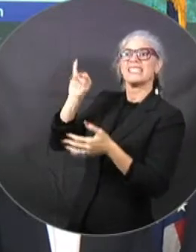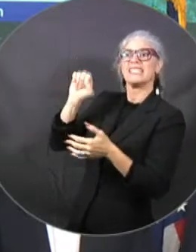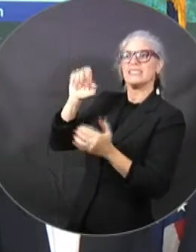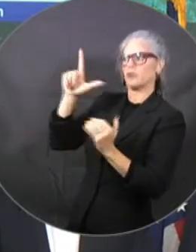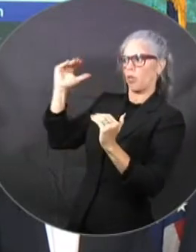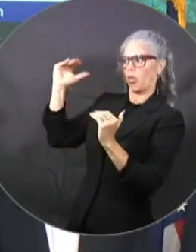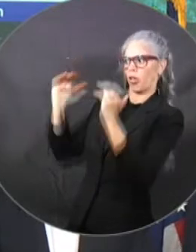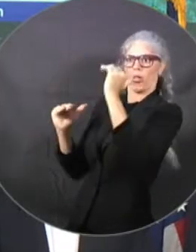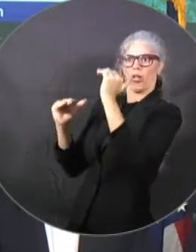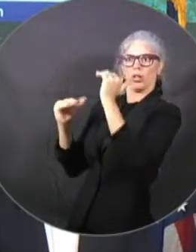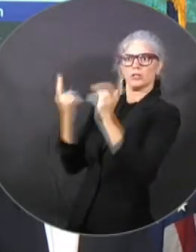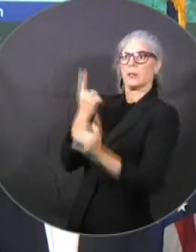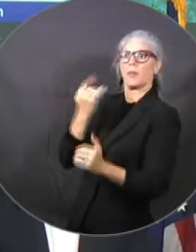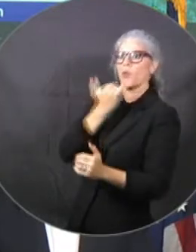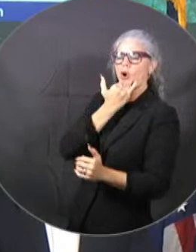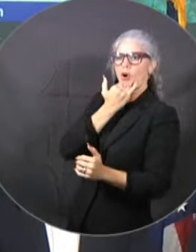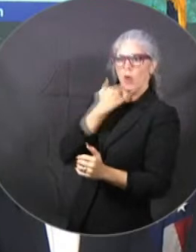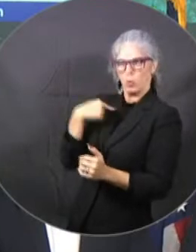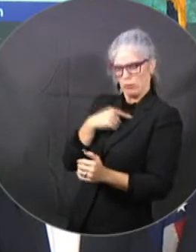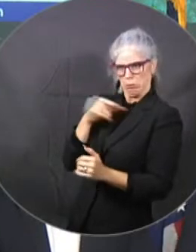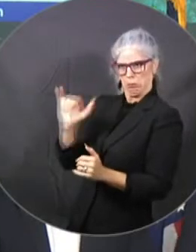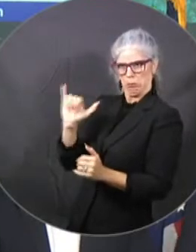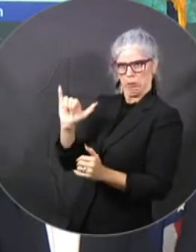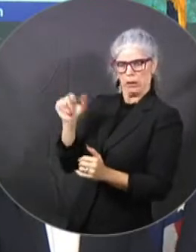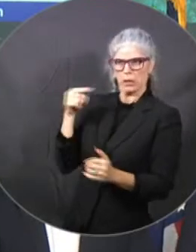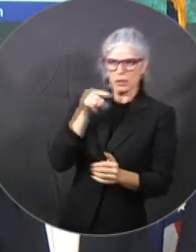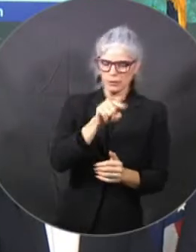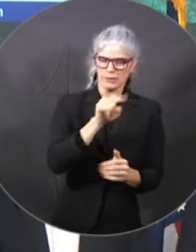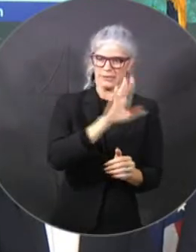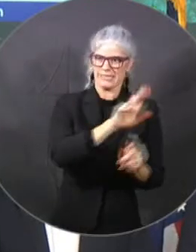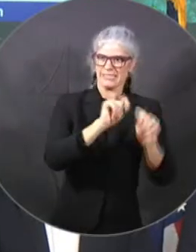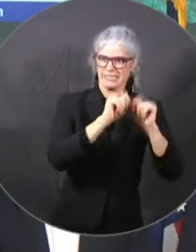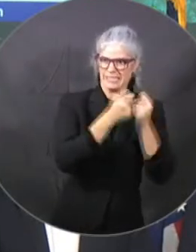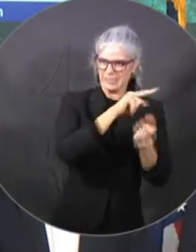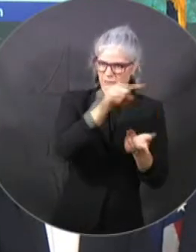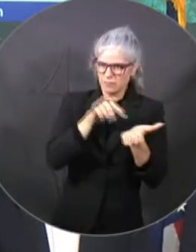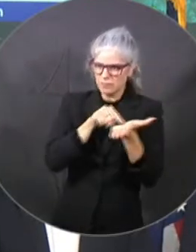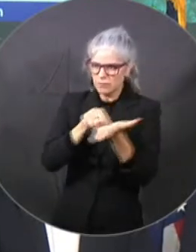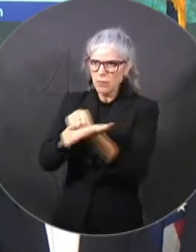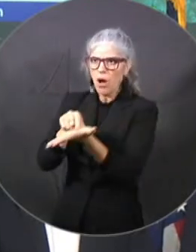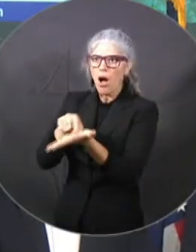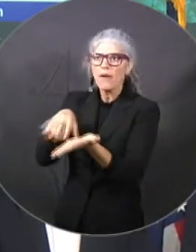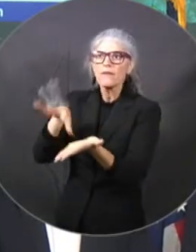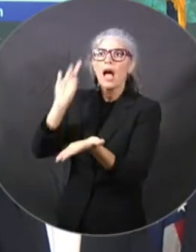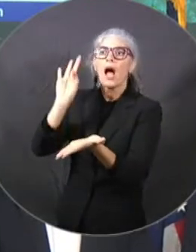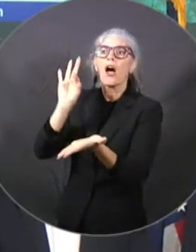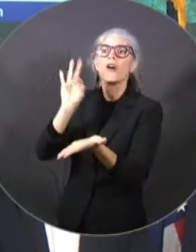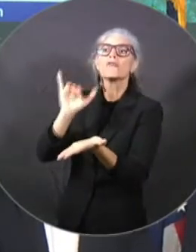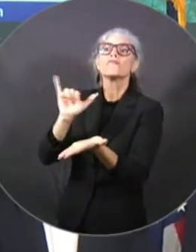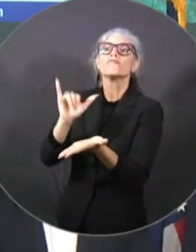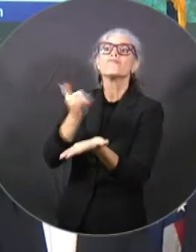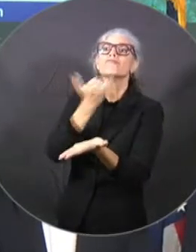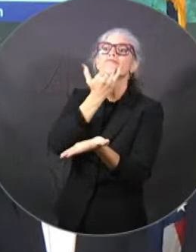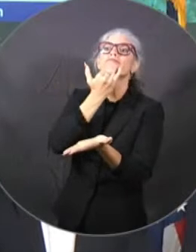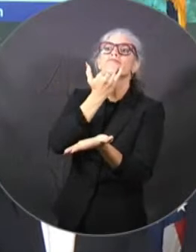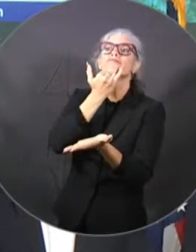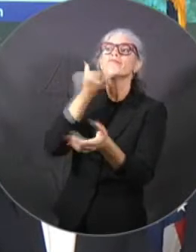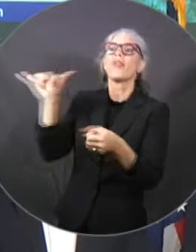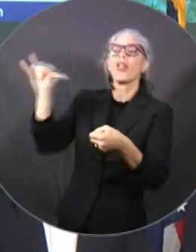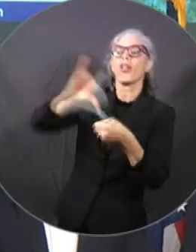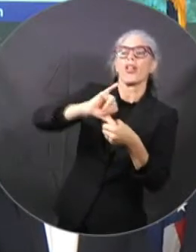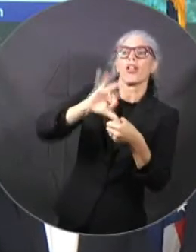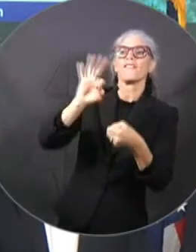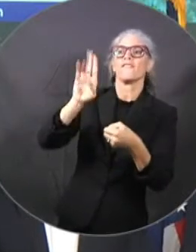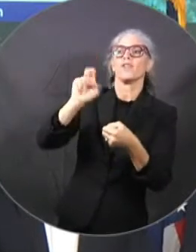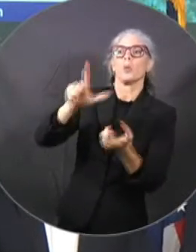Sunday morning, we knew that there was a contamination. We knew there had been human error. I mean, I'm giving you dates from over